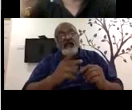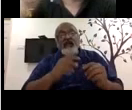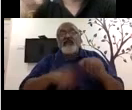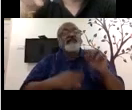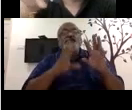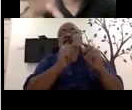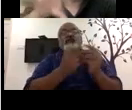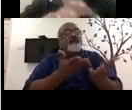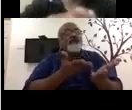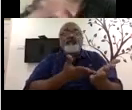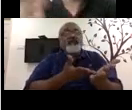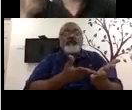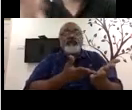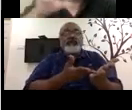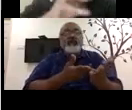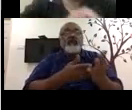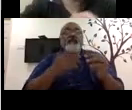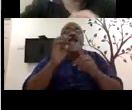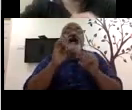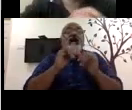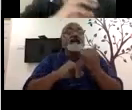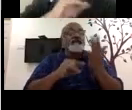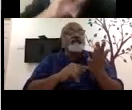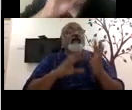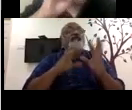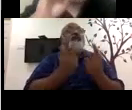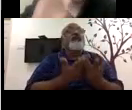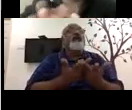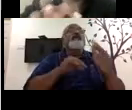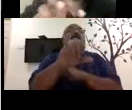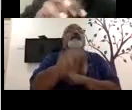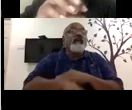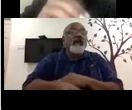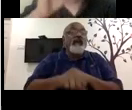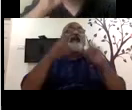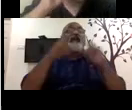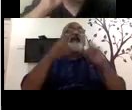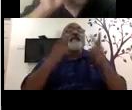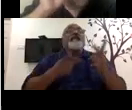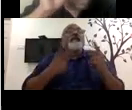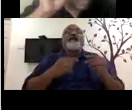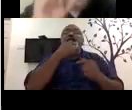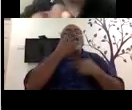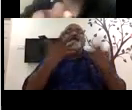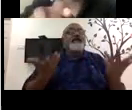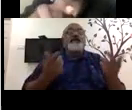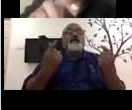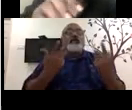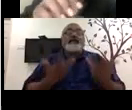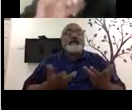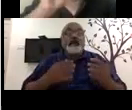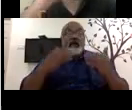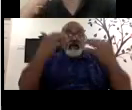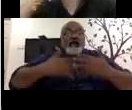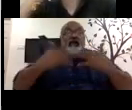individual to, uh, look at the past for that individual, the movement of reality, movement of, uh, income is critical.